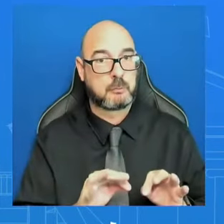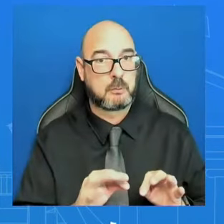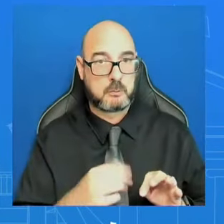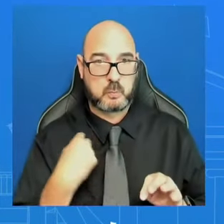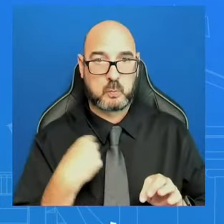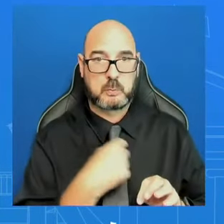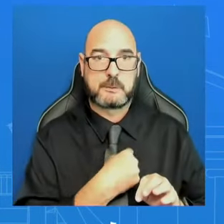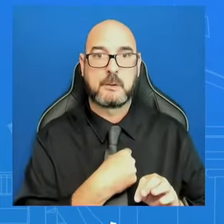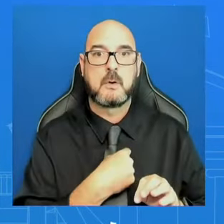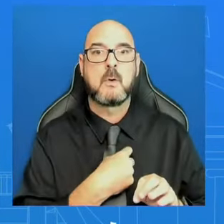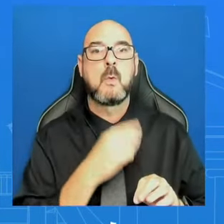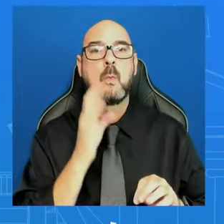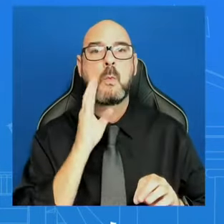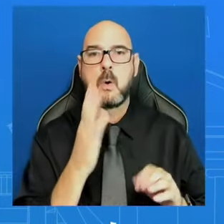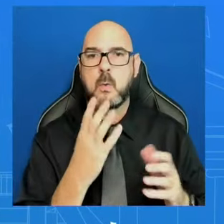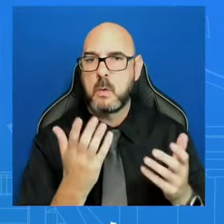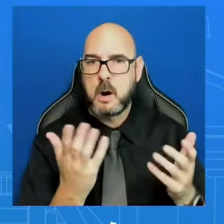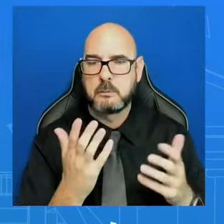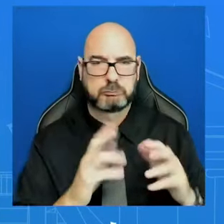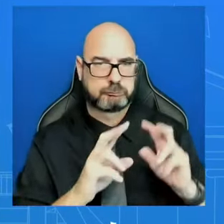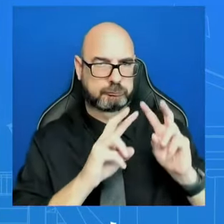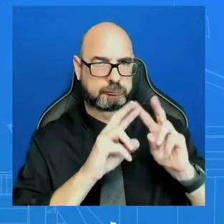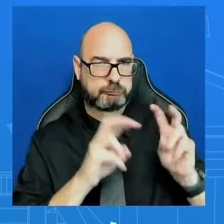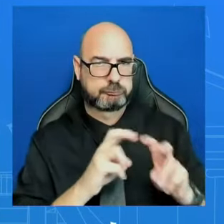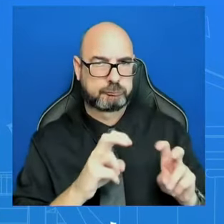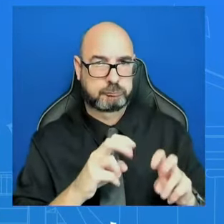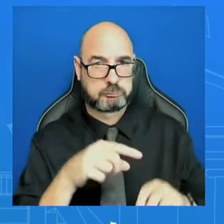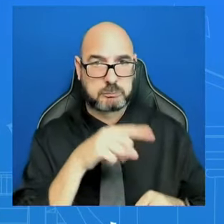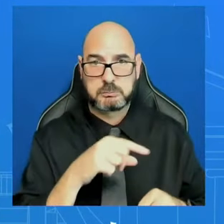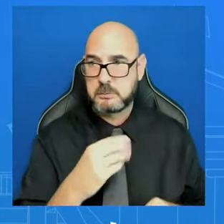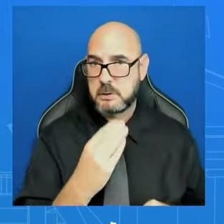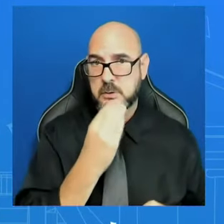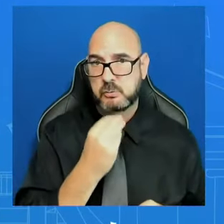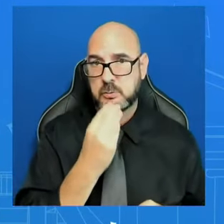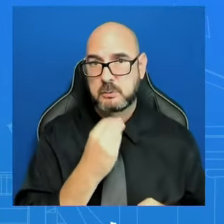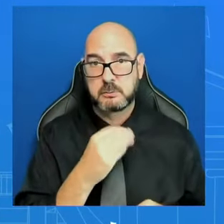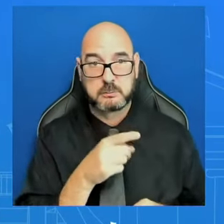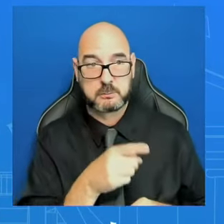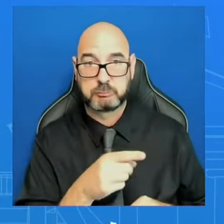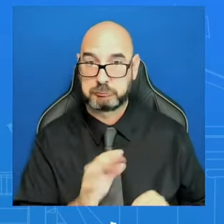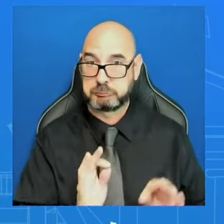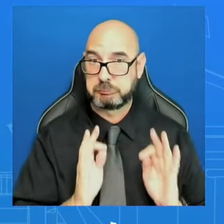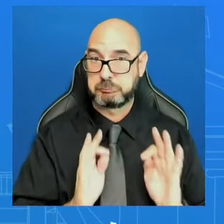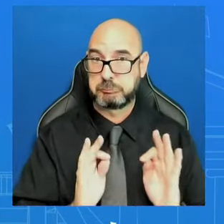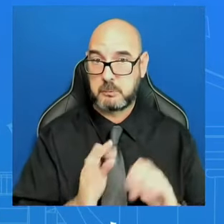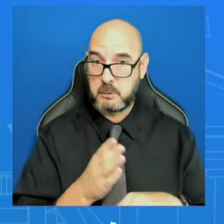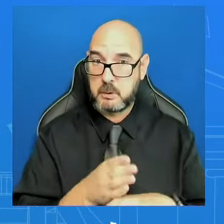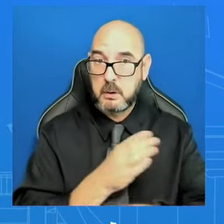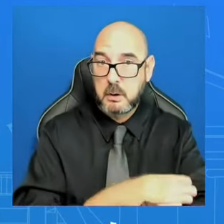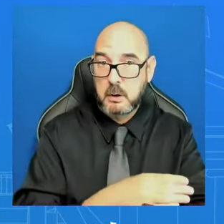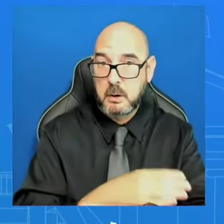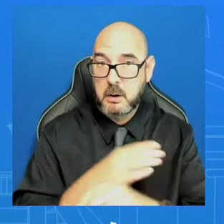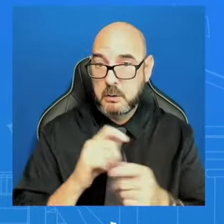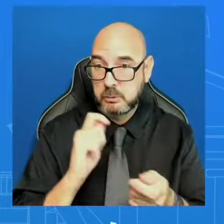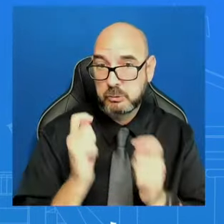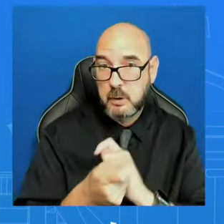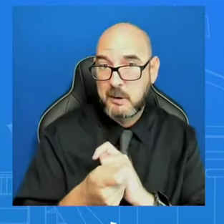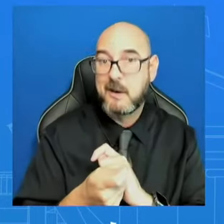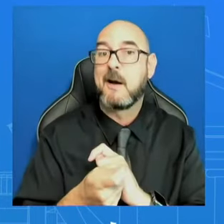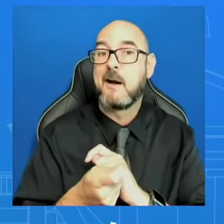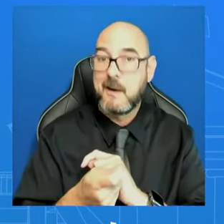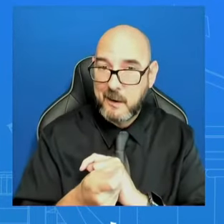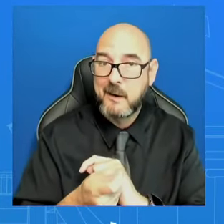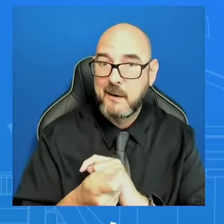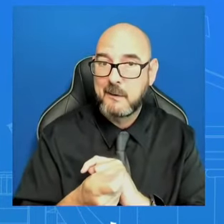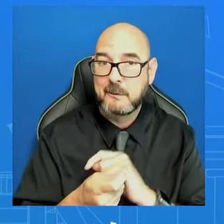of how well the Israelis make changes and implement changes to make the situation in Gaza better